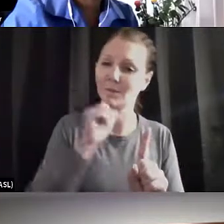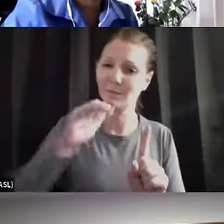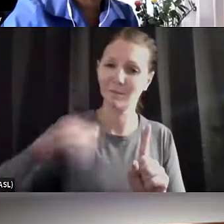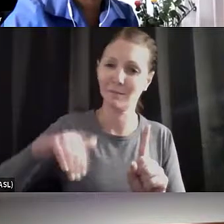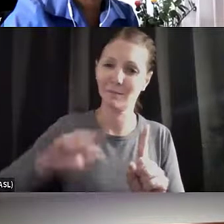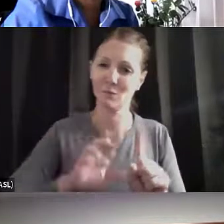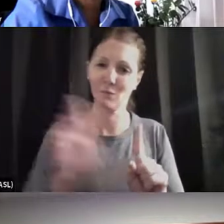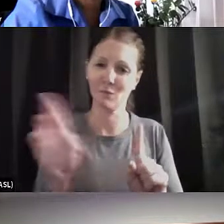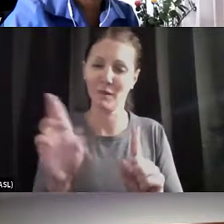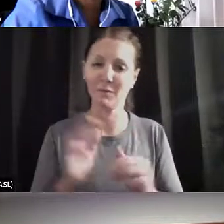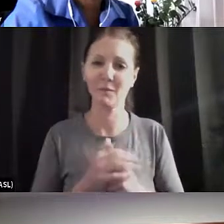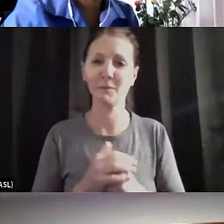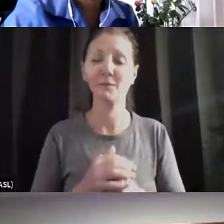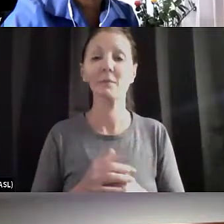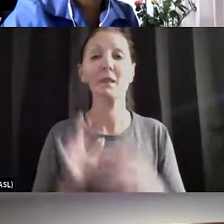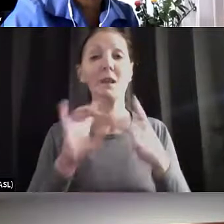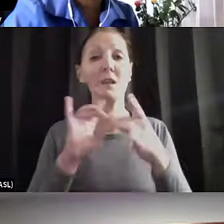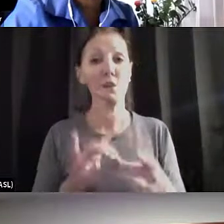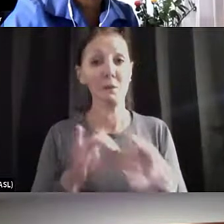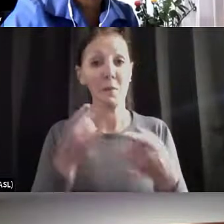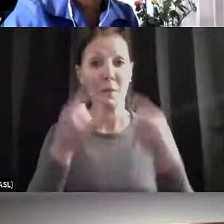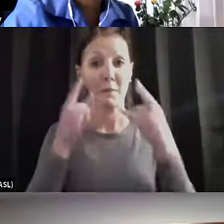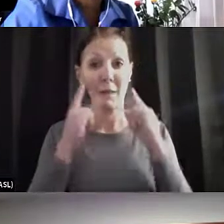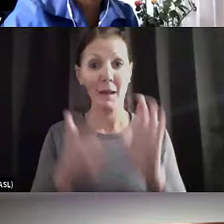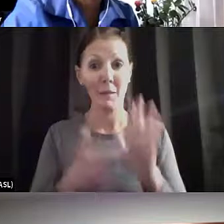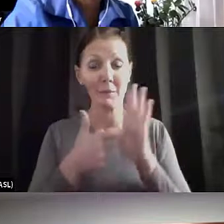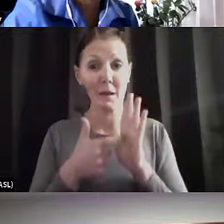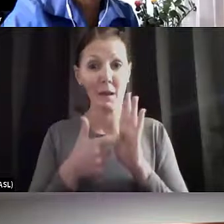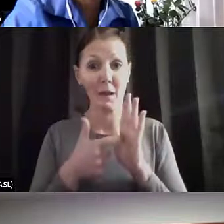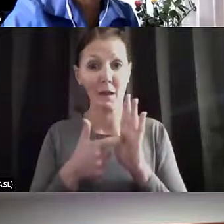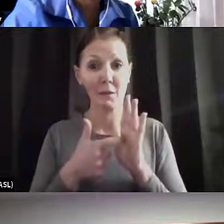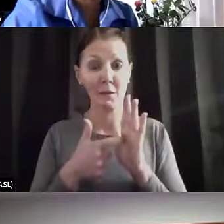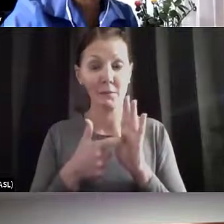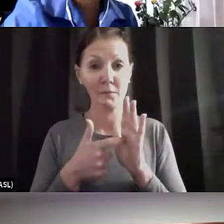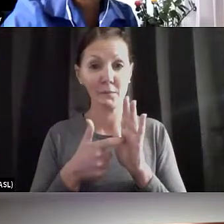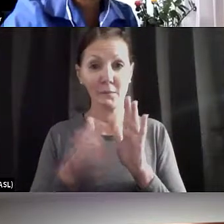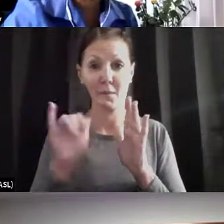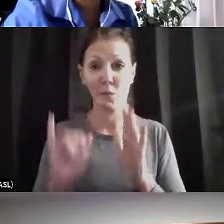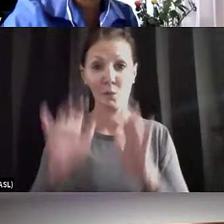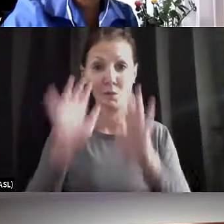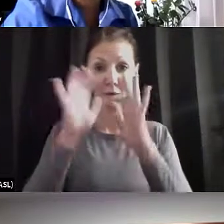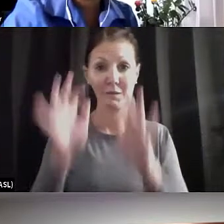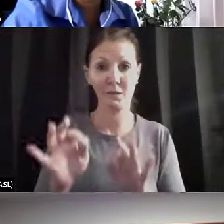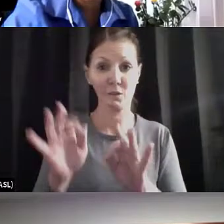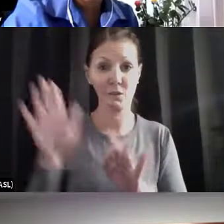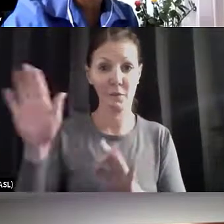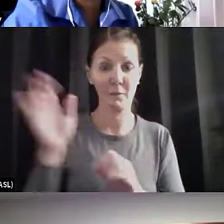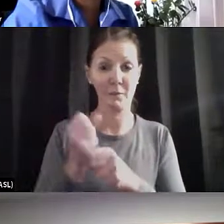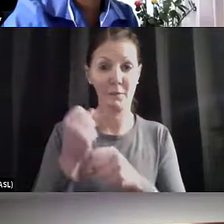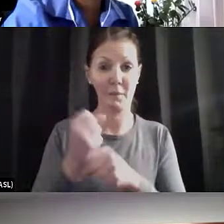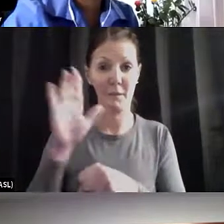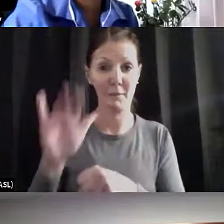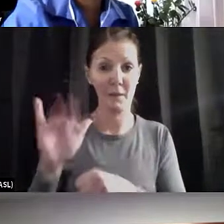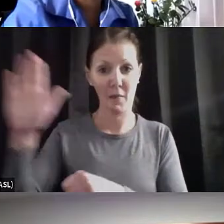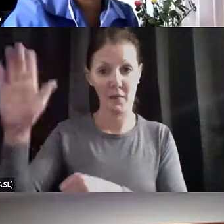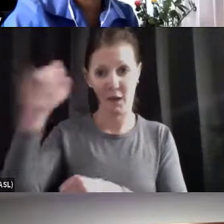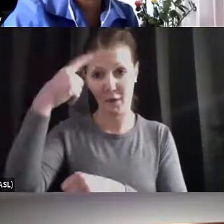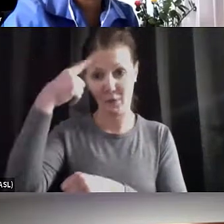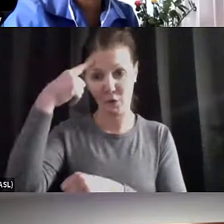of the mask mandate, again, those are the decisions that are made by the governor.